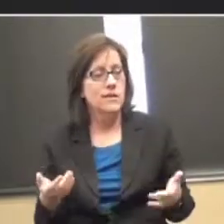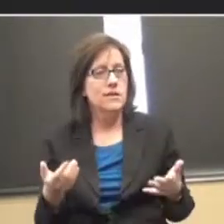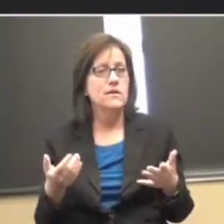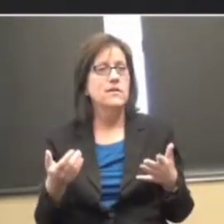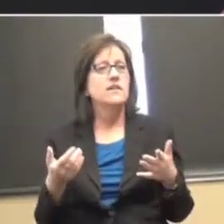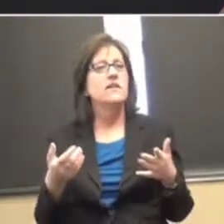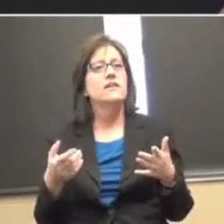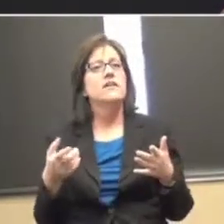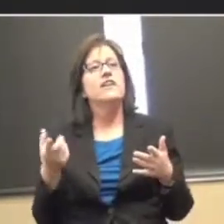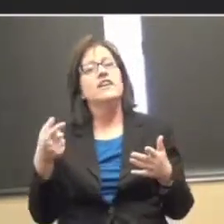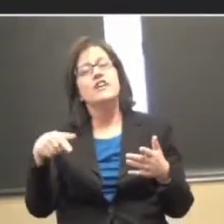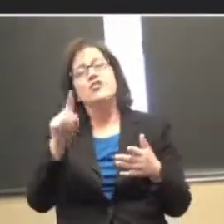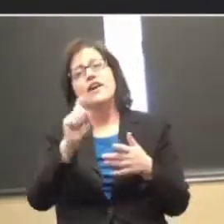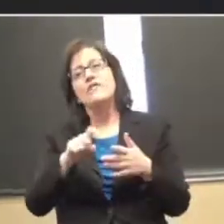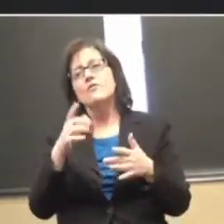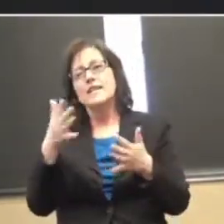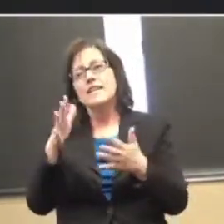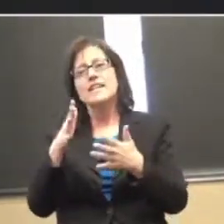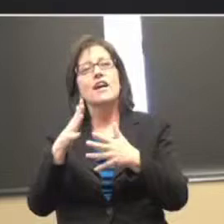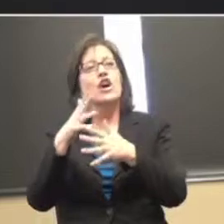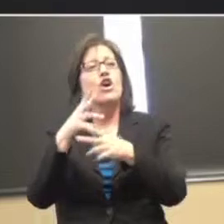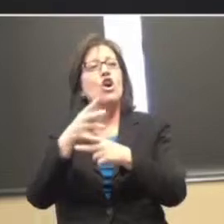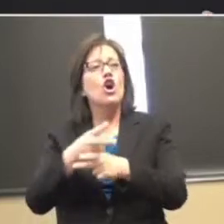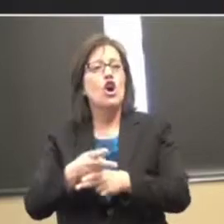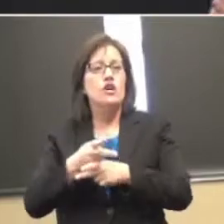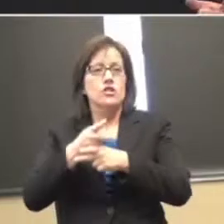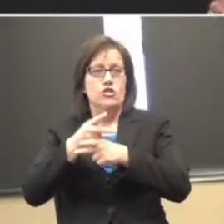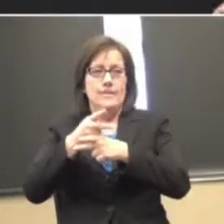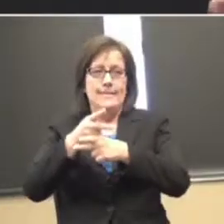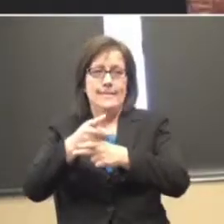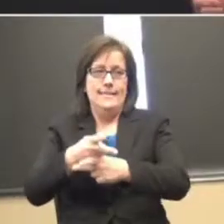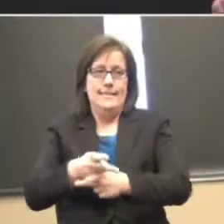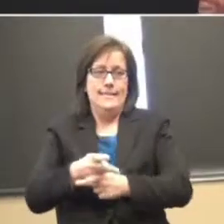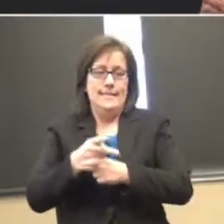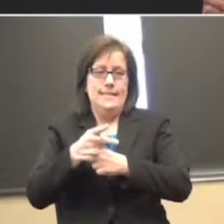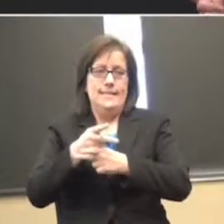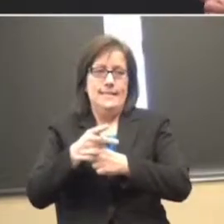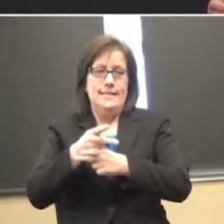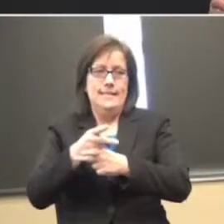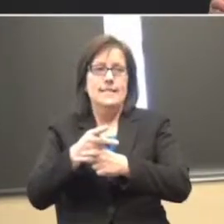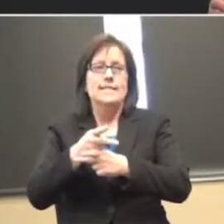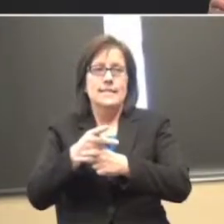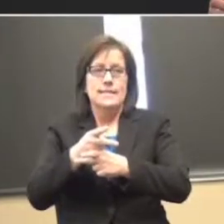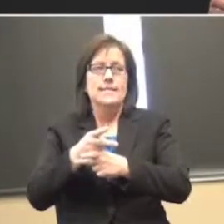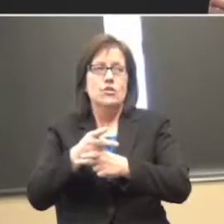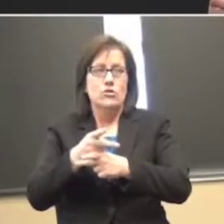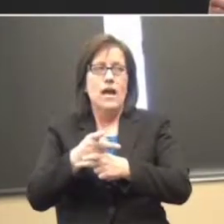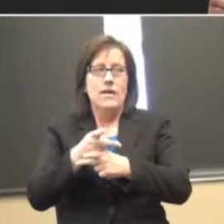cautious, and that's one of the other reasons that it's important sometimes to say, are we doing this with integrity?